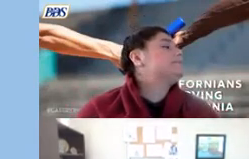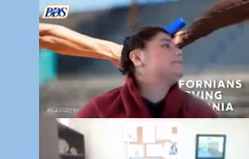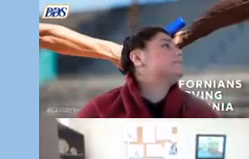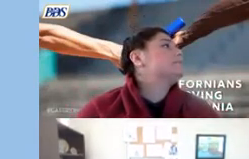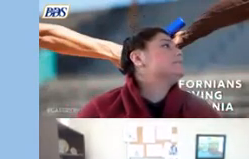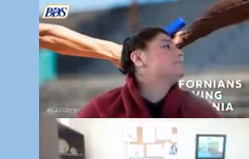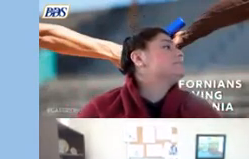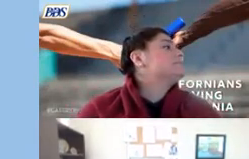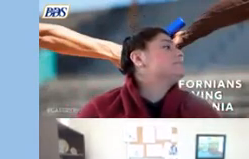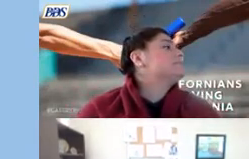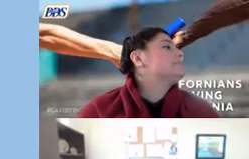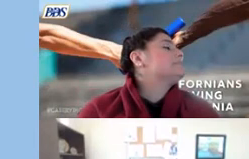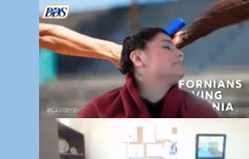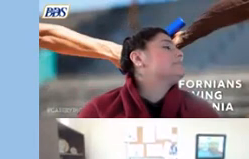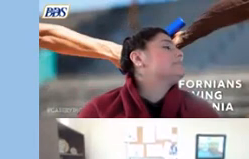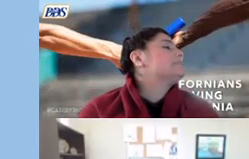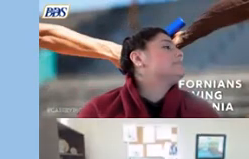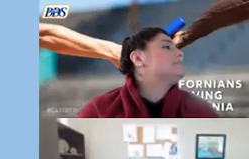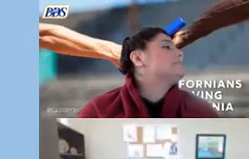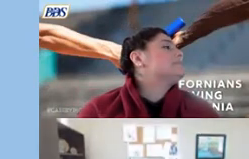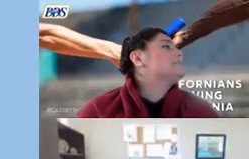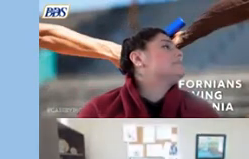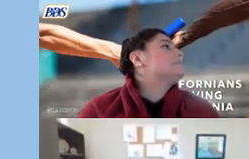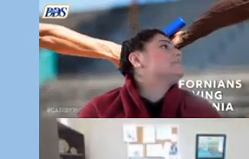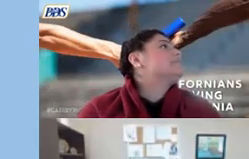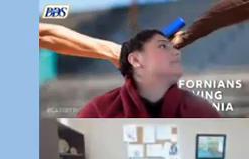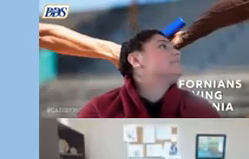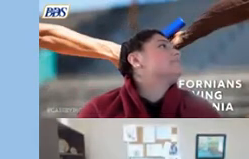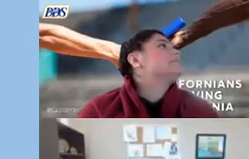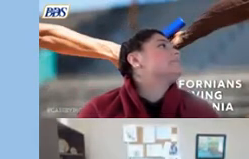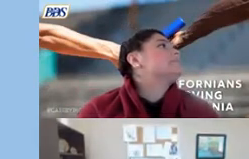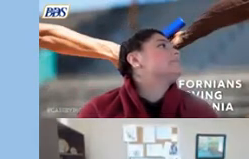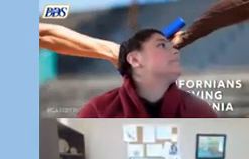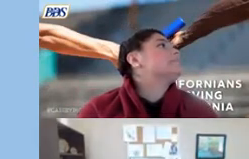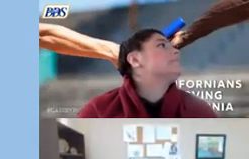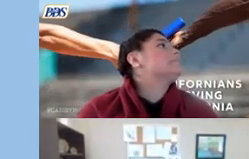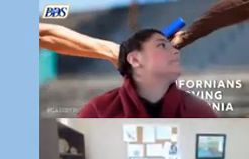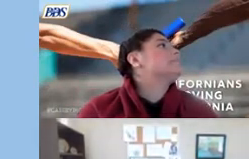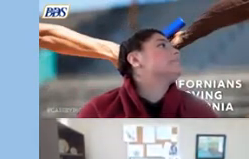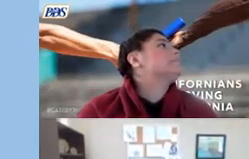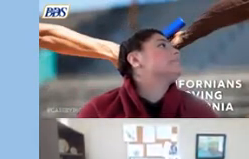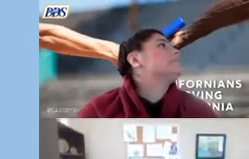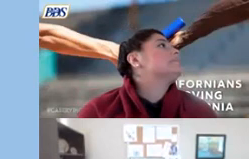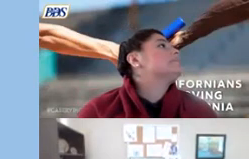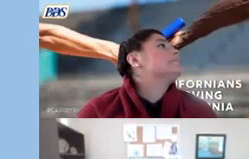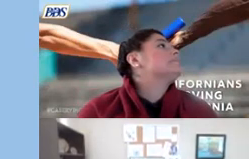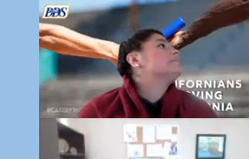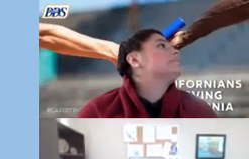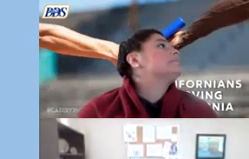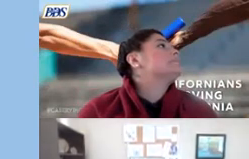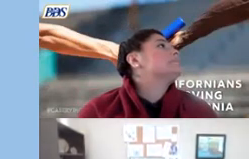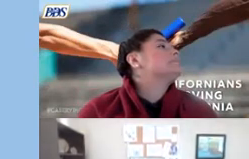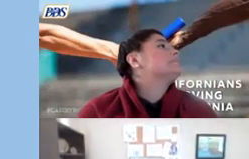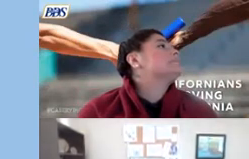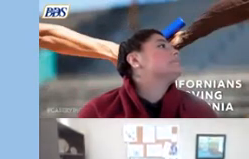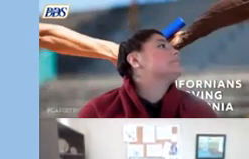2021 and as i mentioned monday i think it's important to remind ourselves what was going on during the entirety of that period